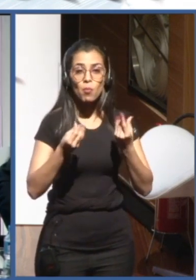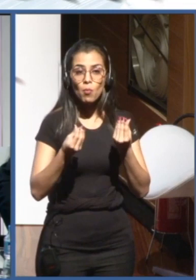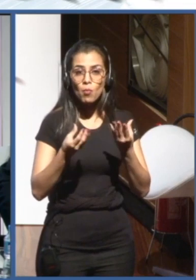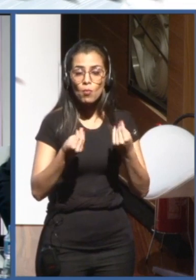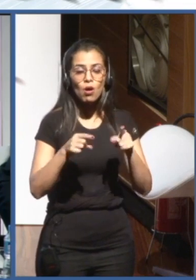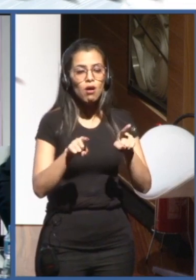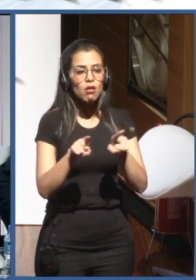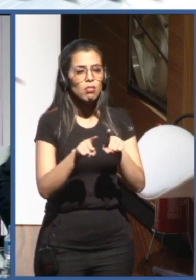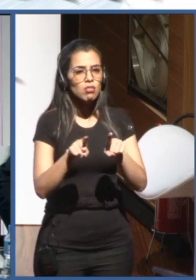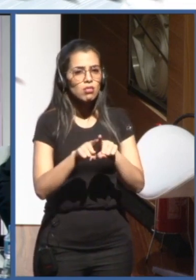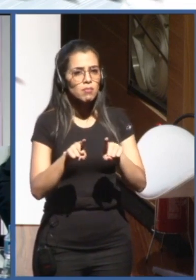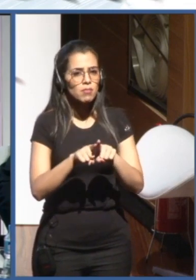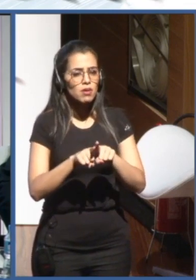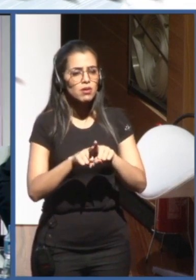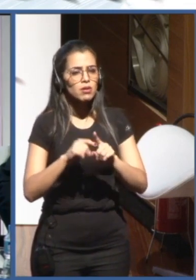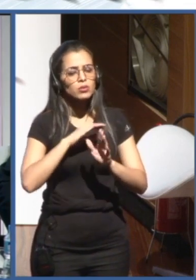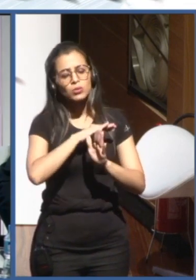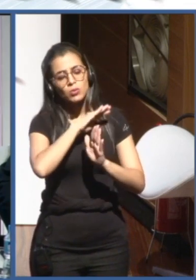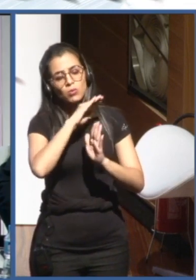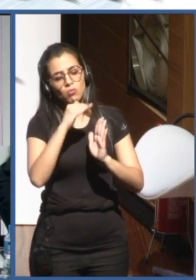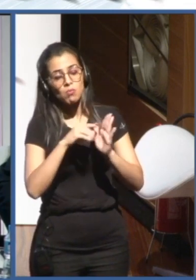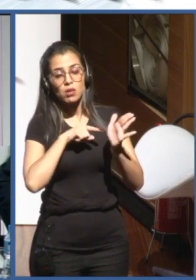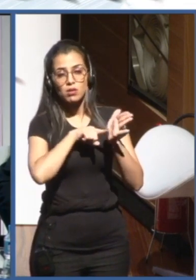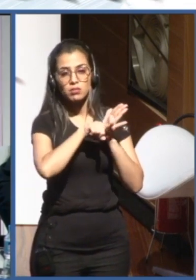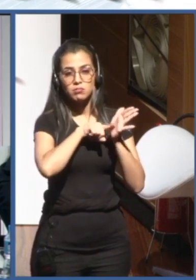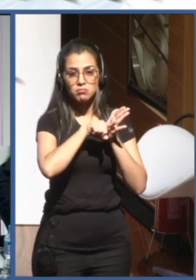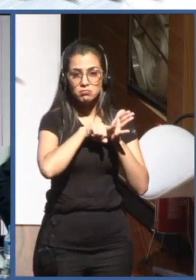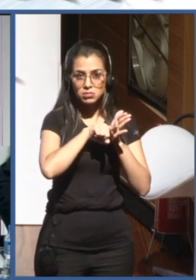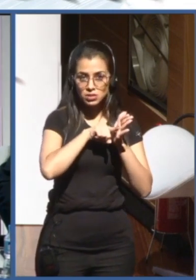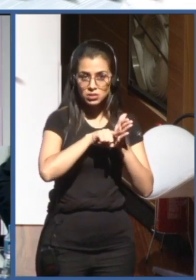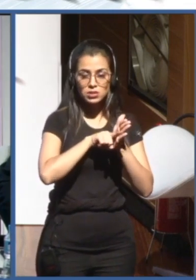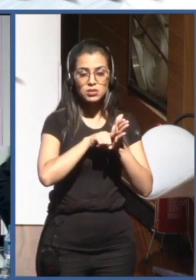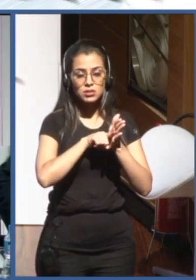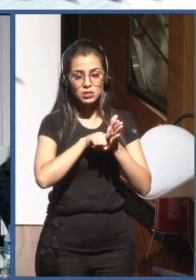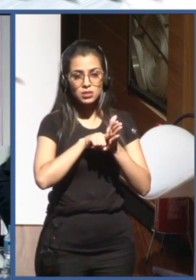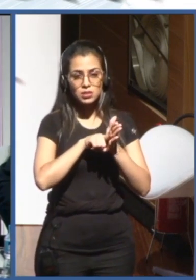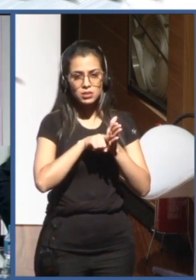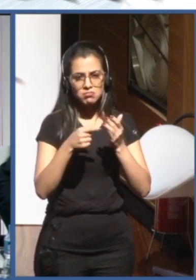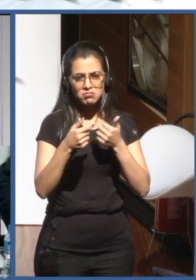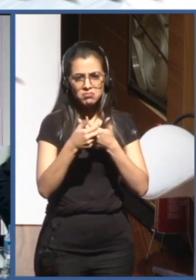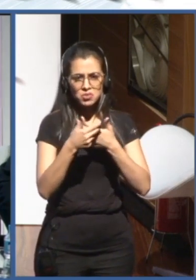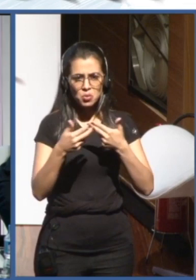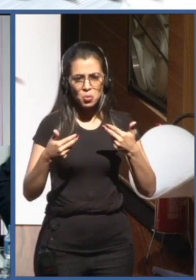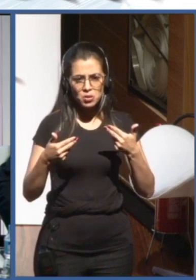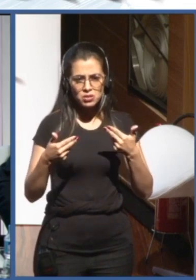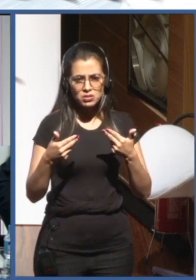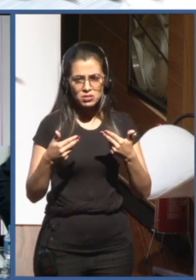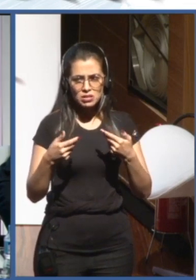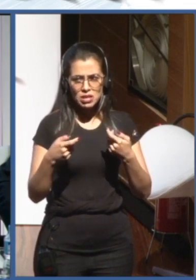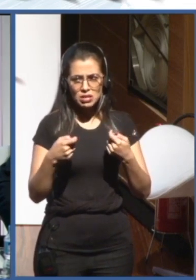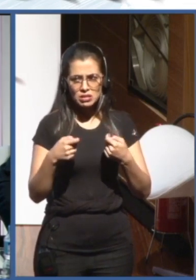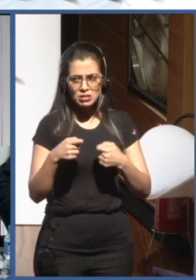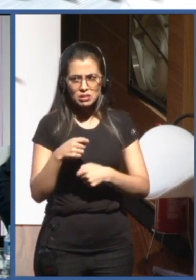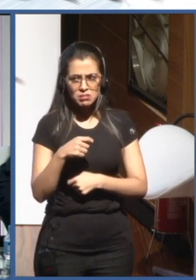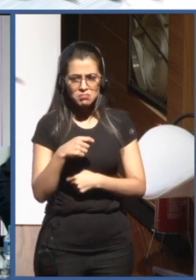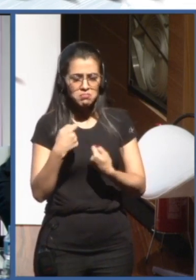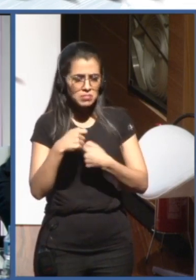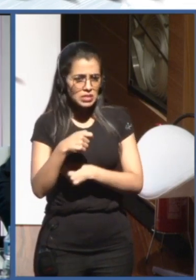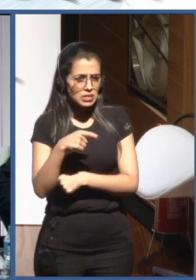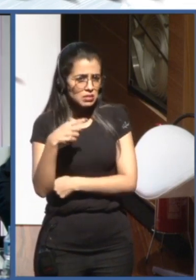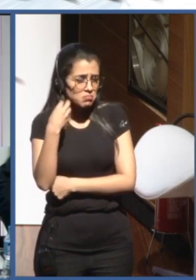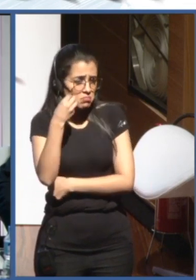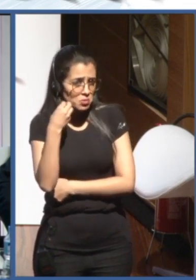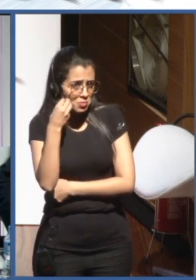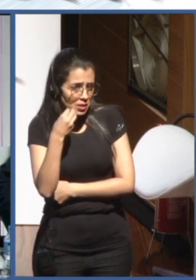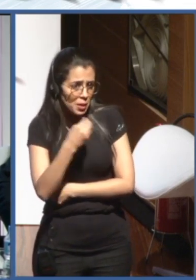know, for sandboxing, for new things to be tried out. So we have this three-strategy approach, and we are looking at implementation now.